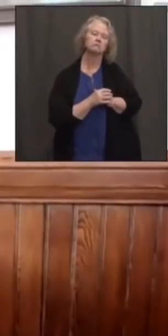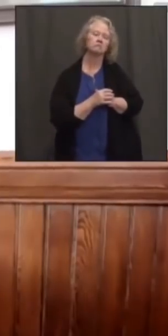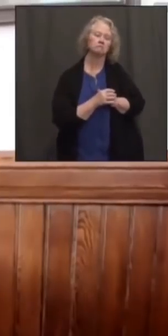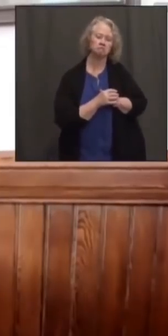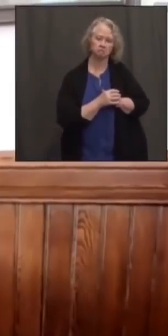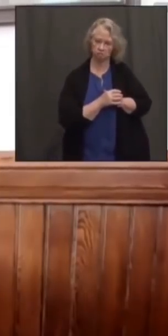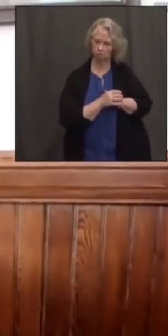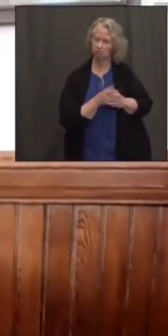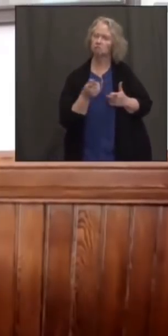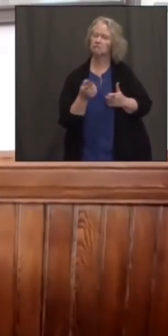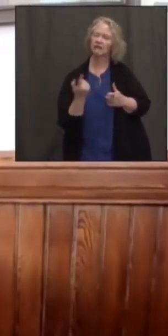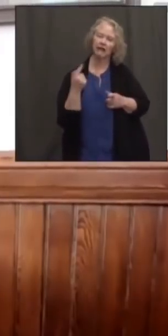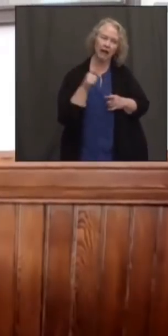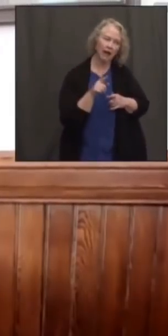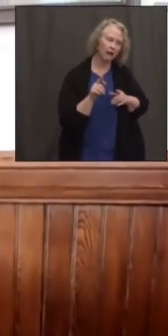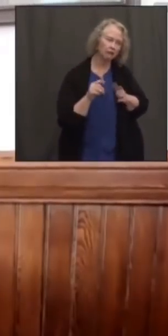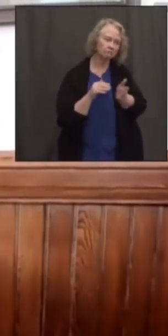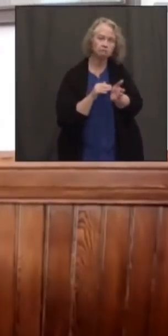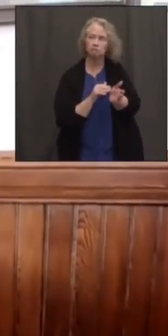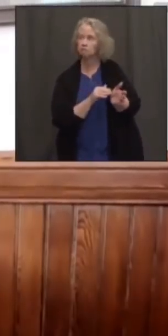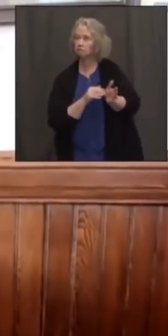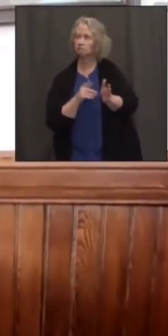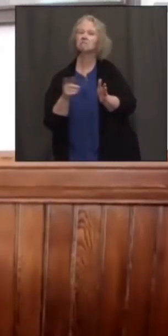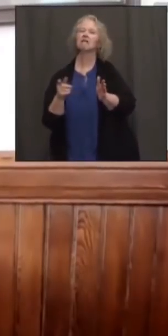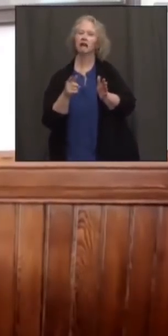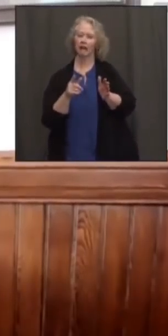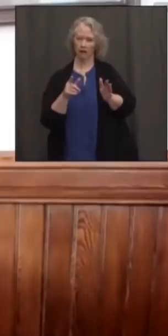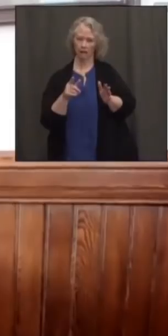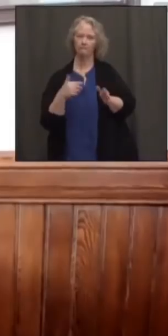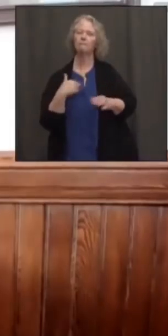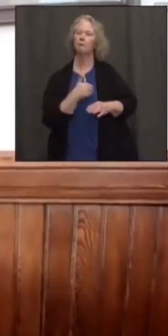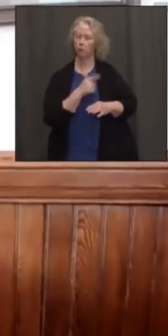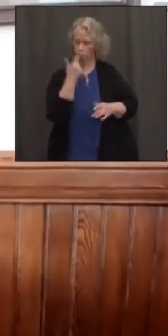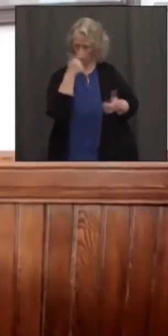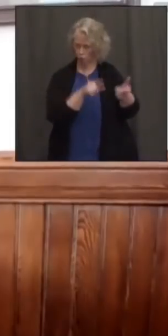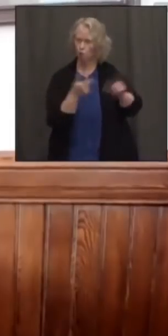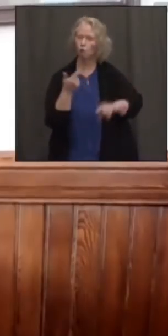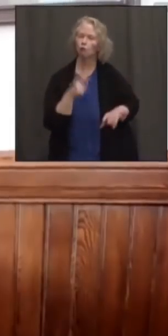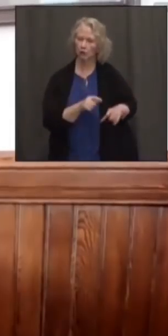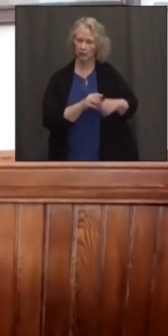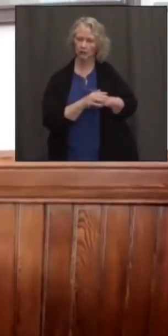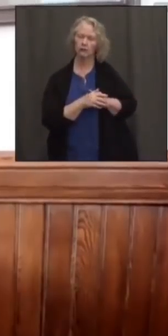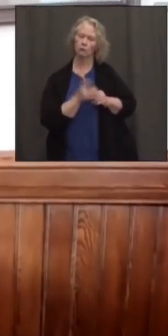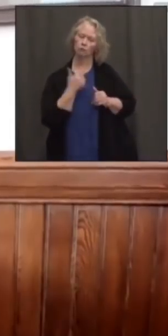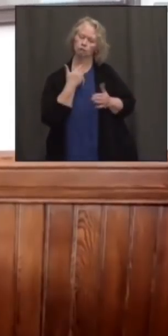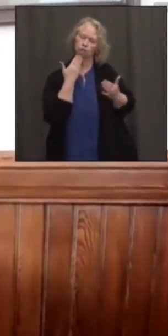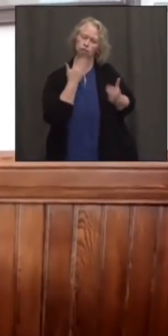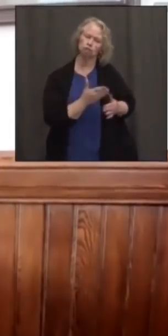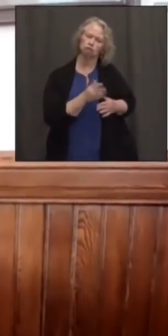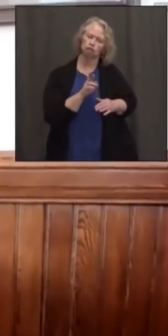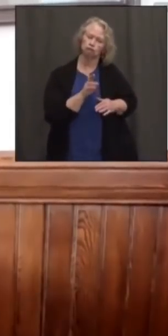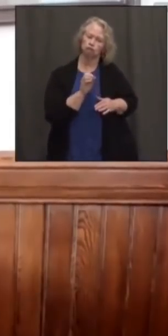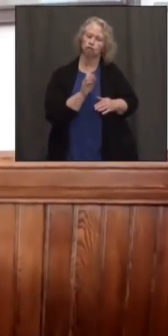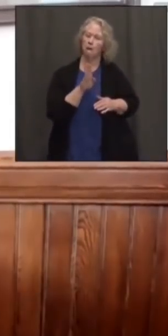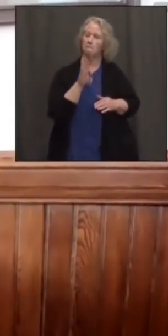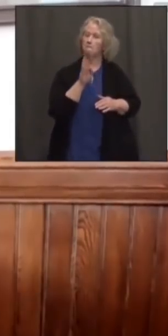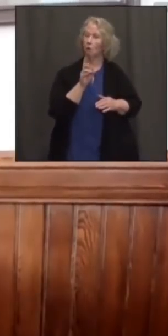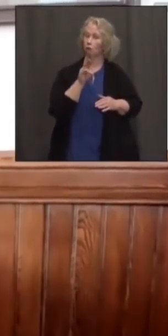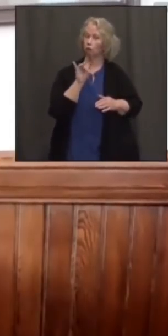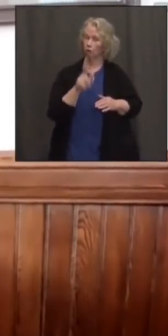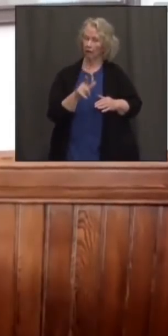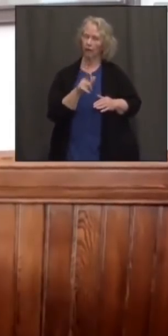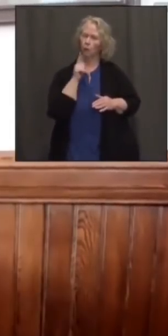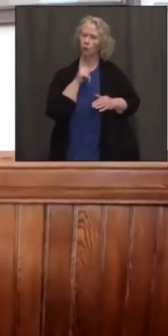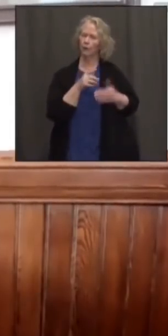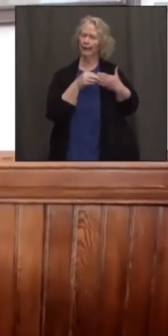always, they have to go back to their workers to get approval, and they got that approval. We really thank Rob Burrill, the leader of SCIU Connecticut,